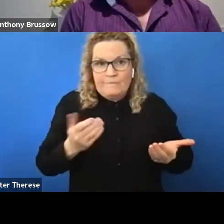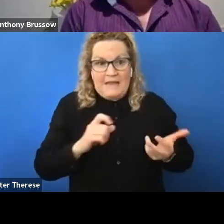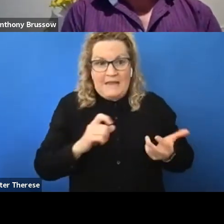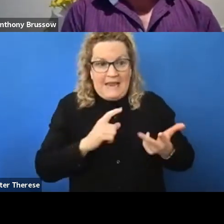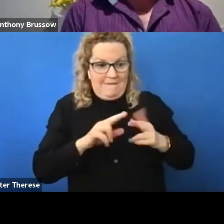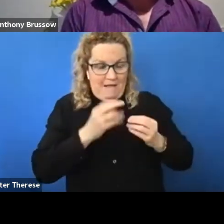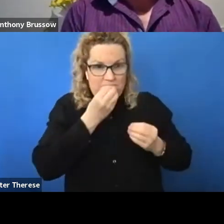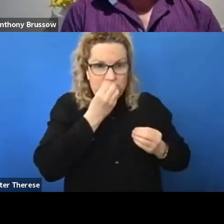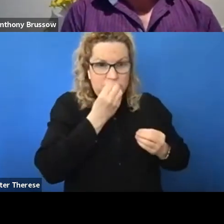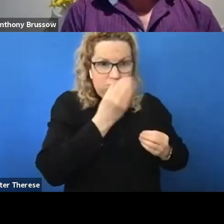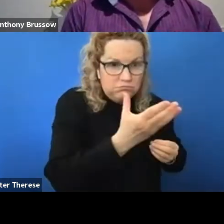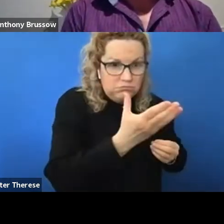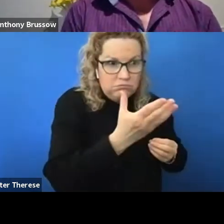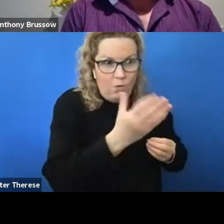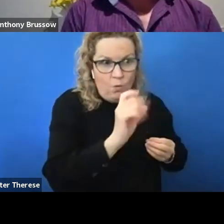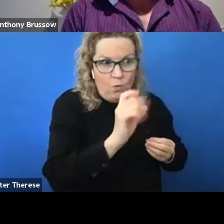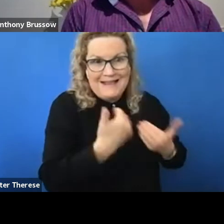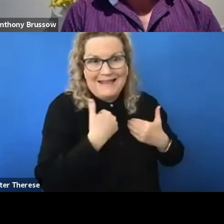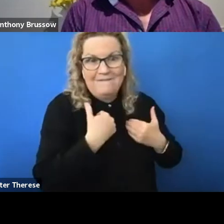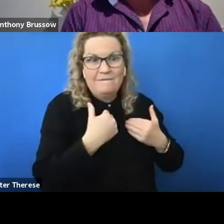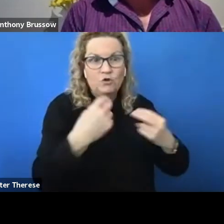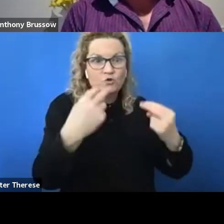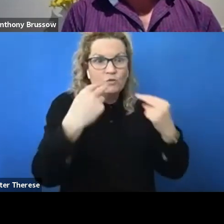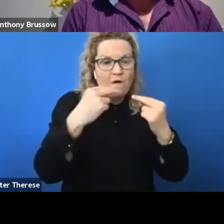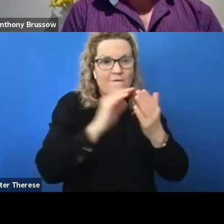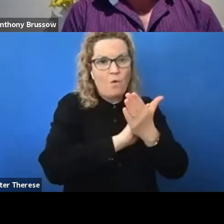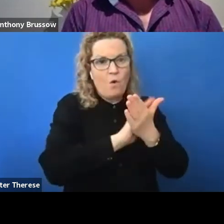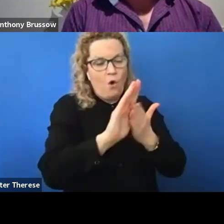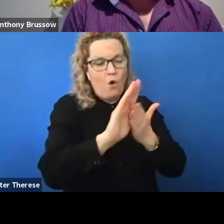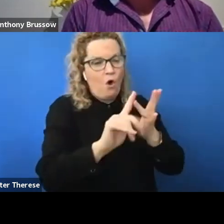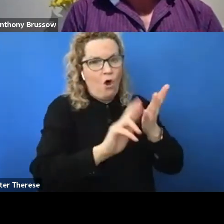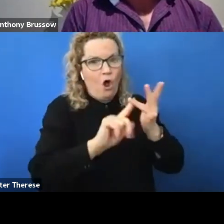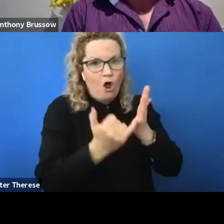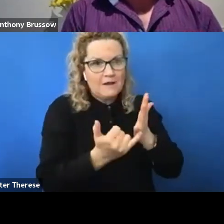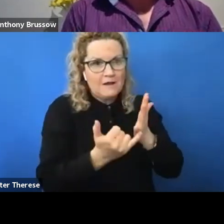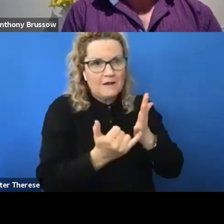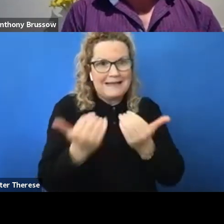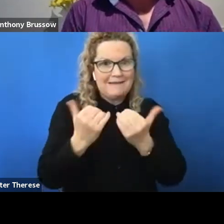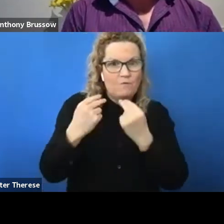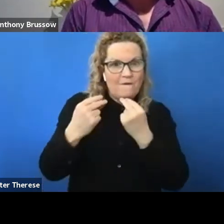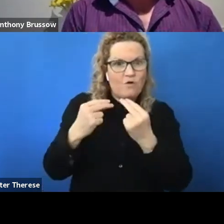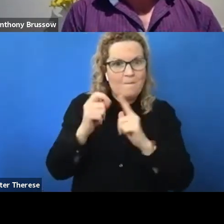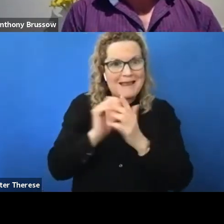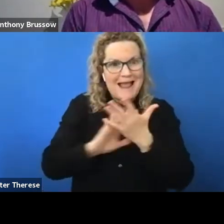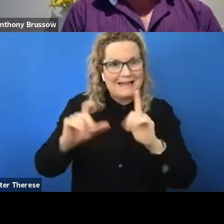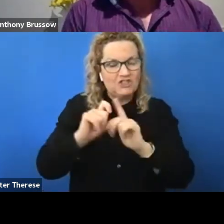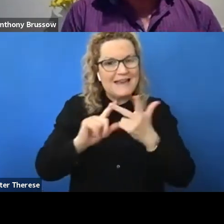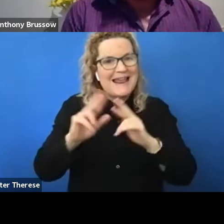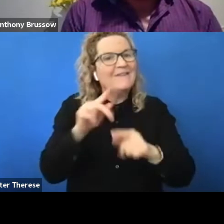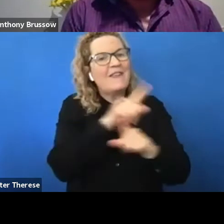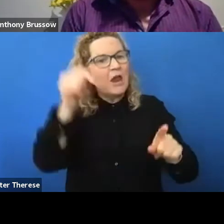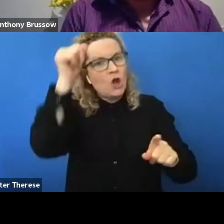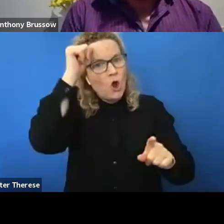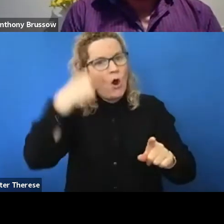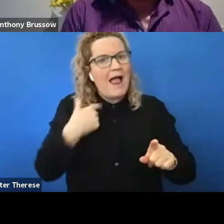if I could get an honours supervisor or a PhD supervisor, if they knew I was autistic. And so what has